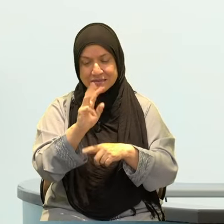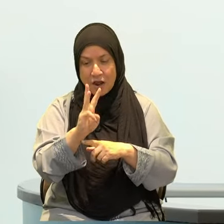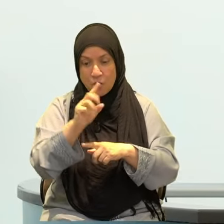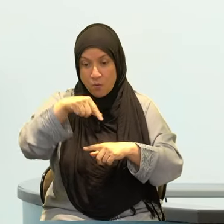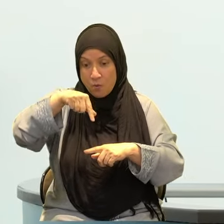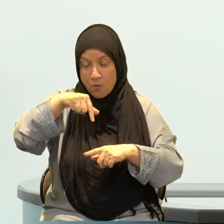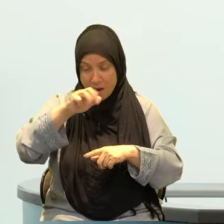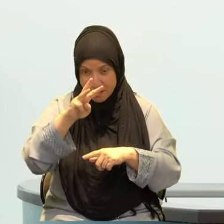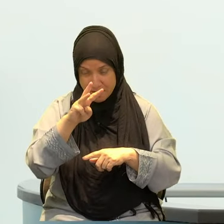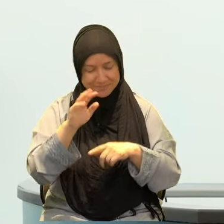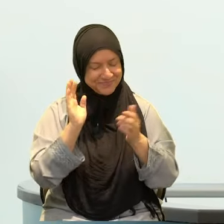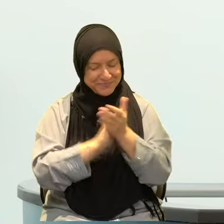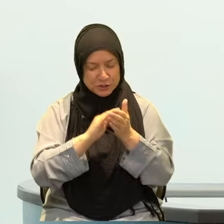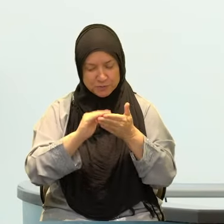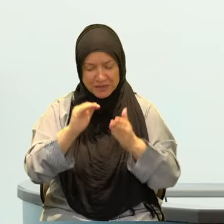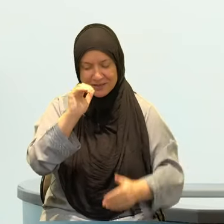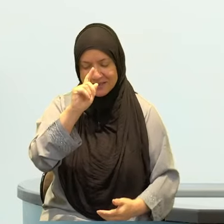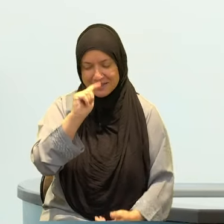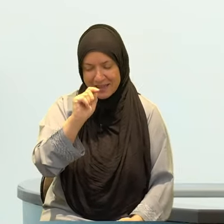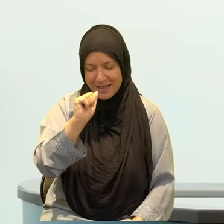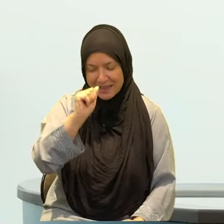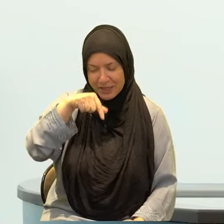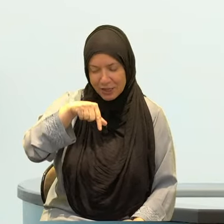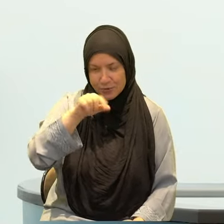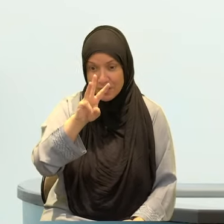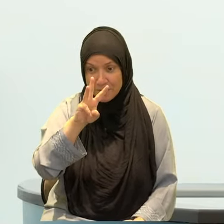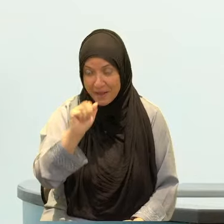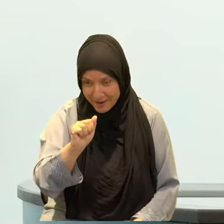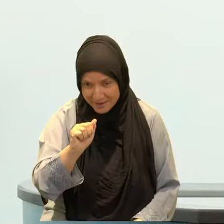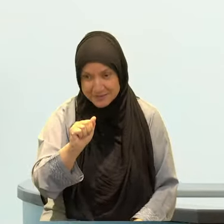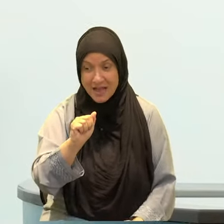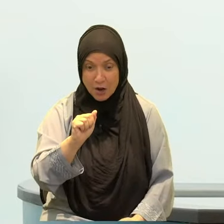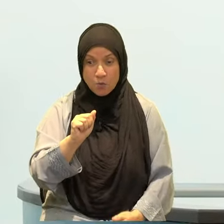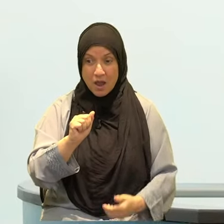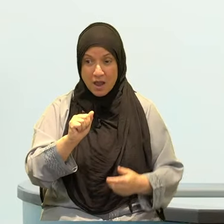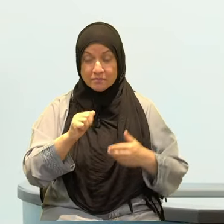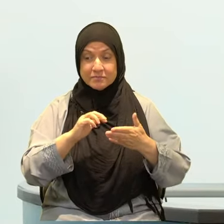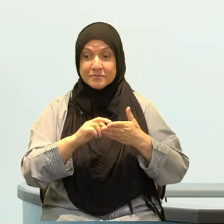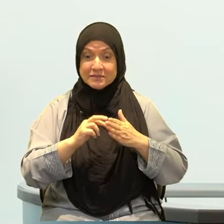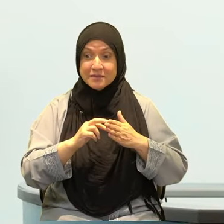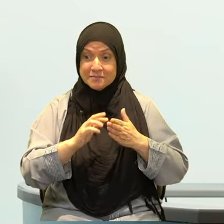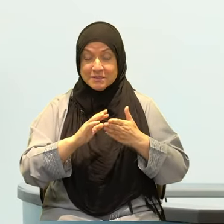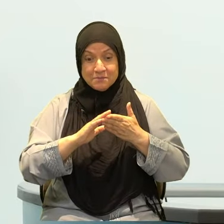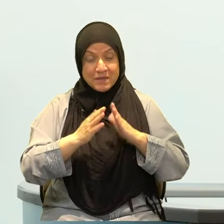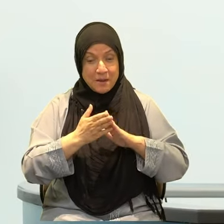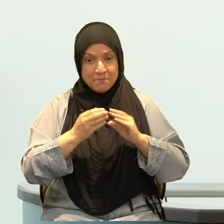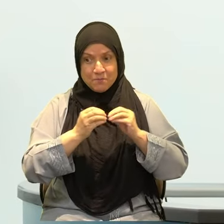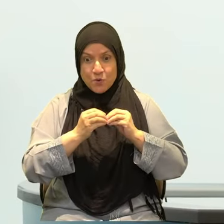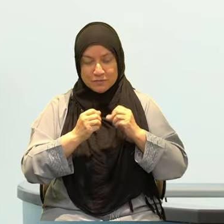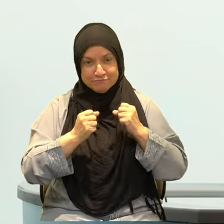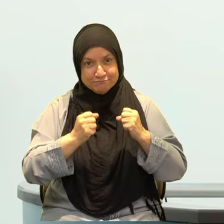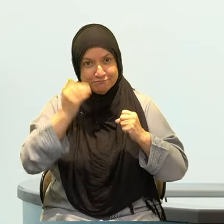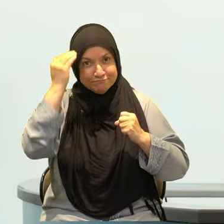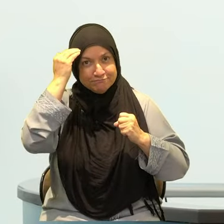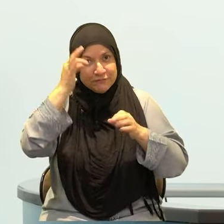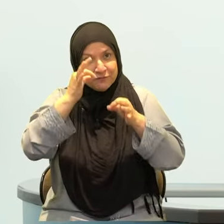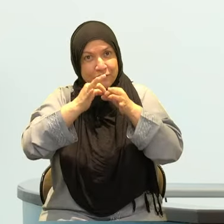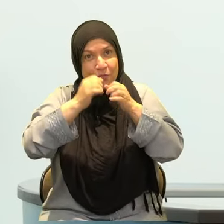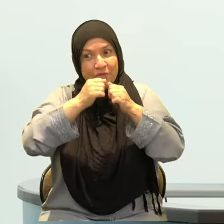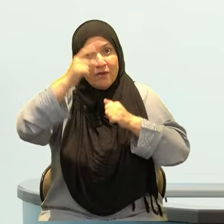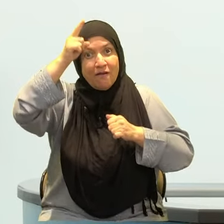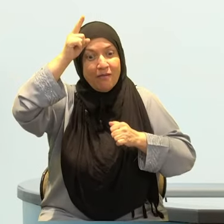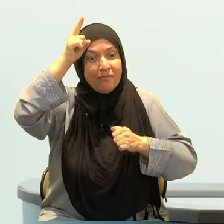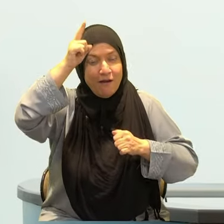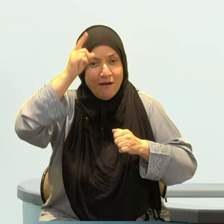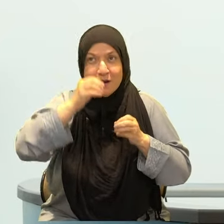may Allah subhanahu wa ta'ala allow us to become more aware of him in this Ramadan and to become more aware of ourselves and more willing to